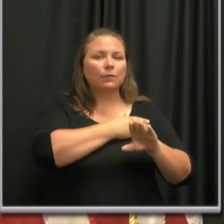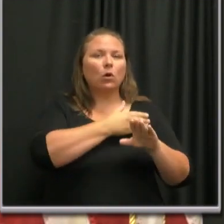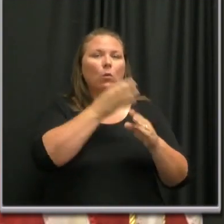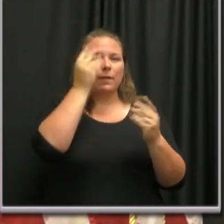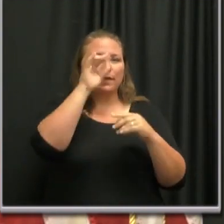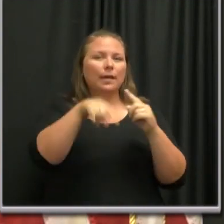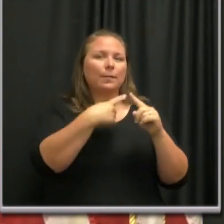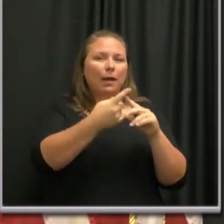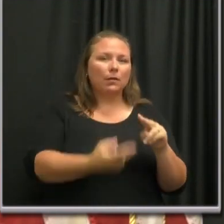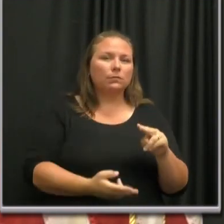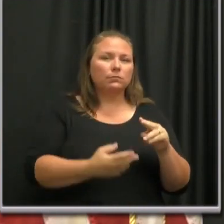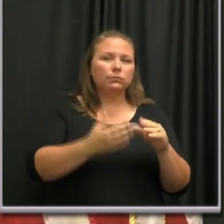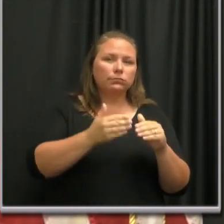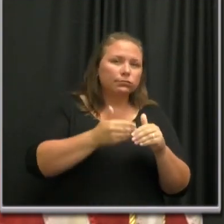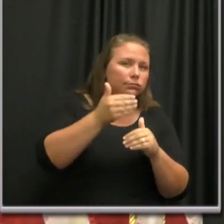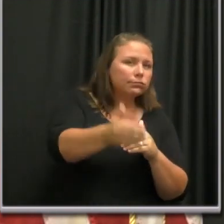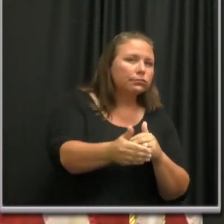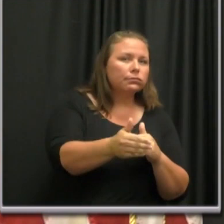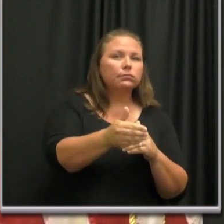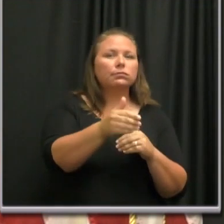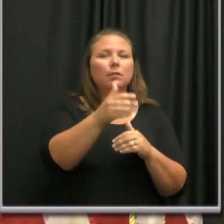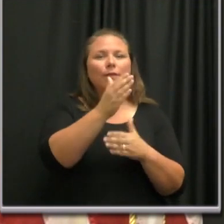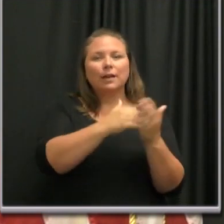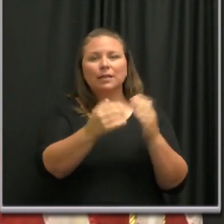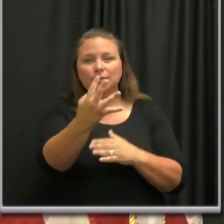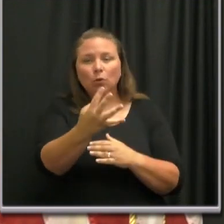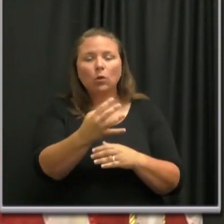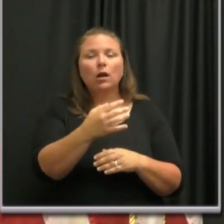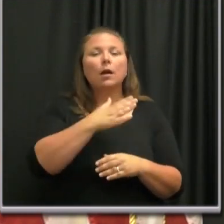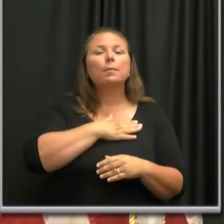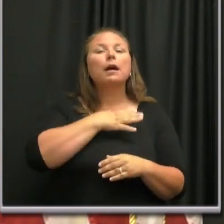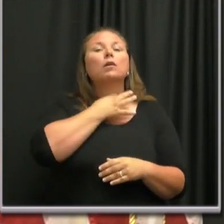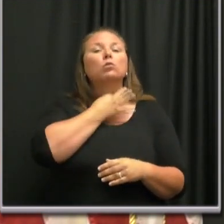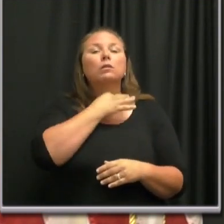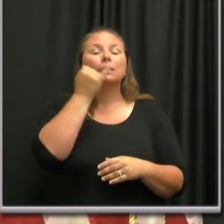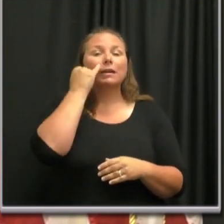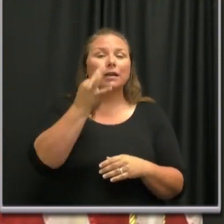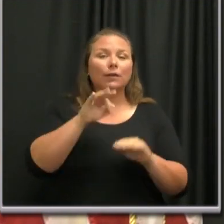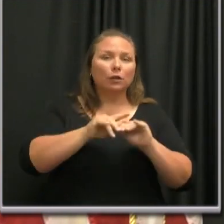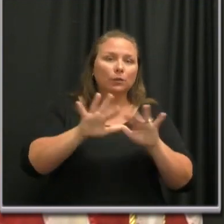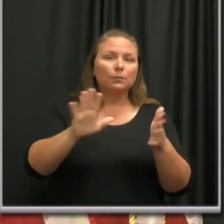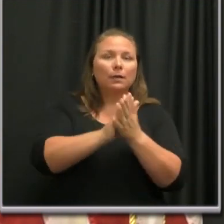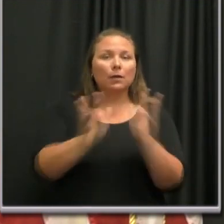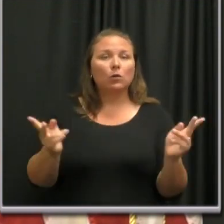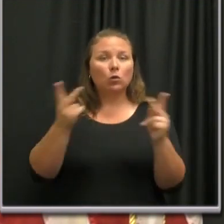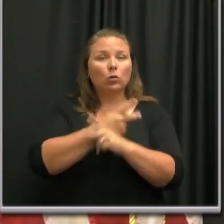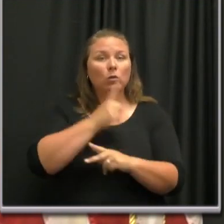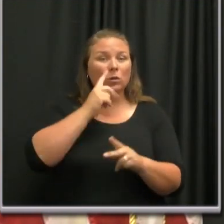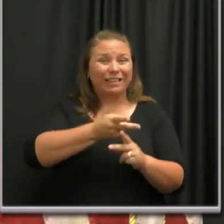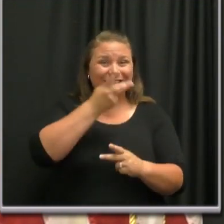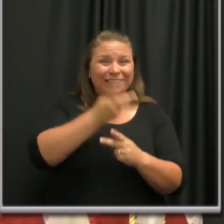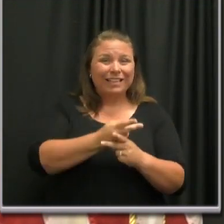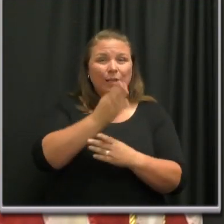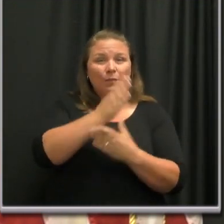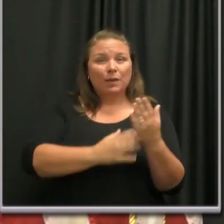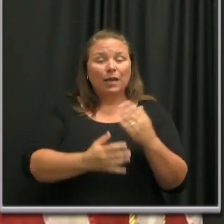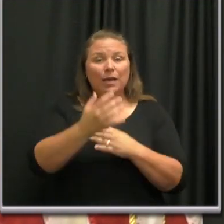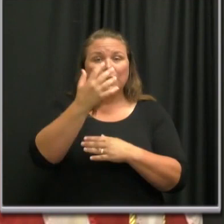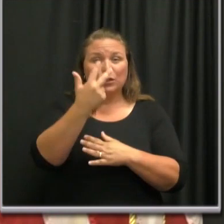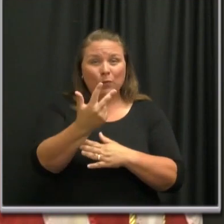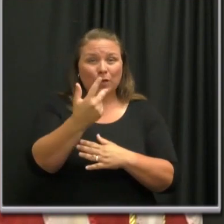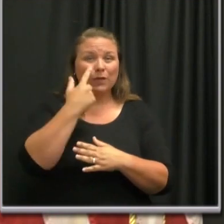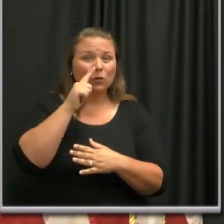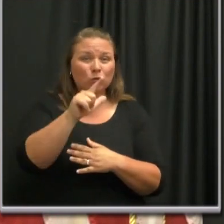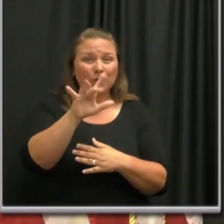I guess my question is if that works the other way, too. If the outbreak were to worsen, are we going to remain in phase three for 28 days